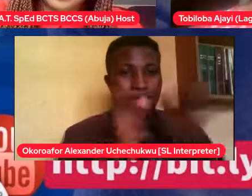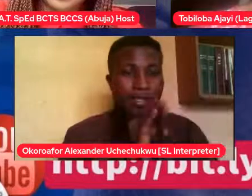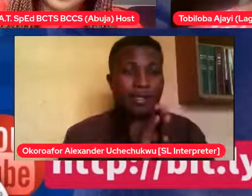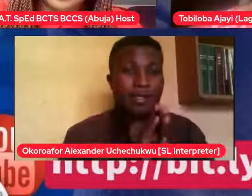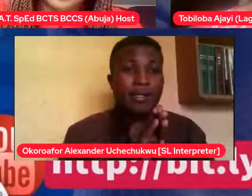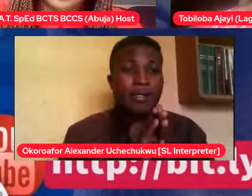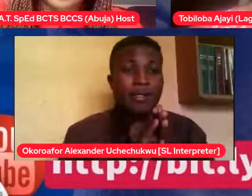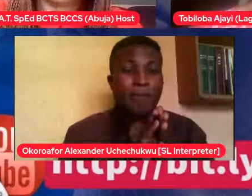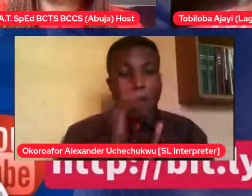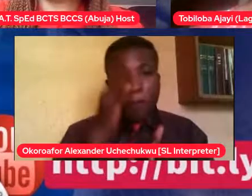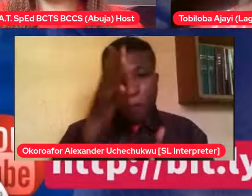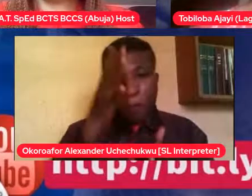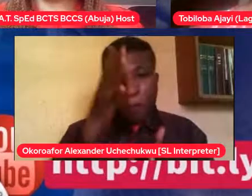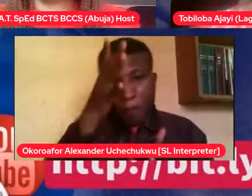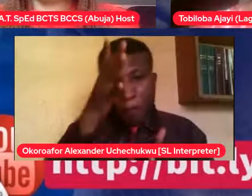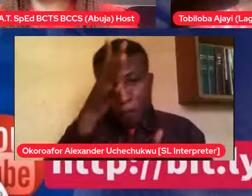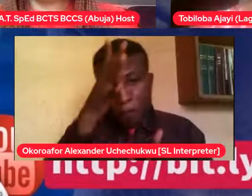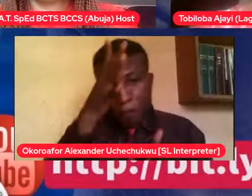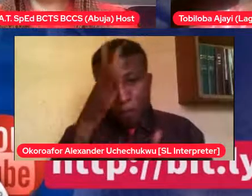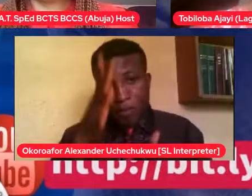technically in this.